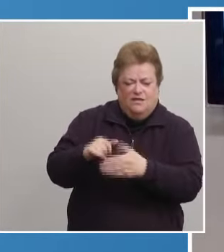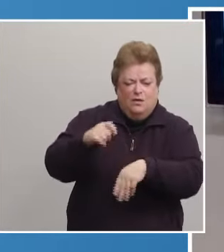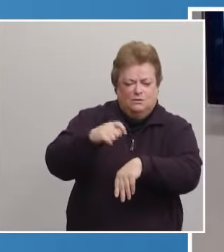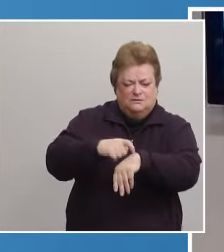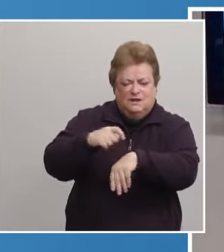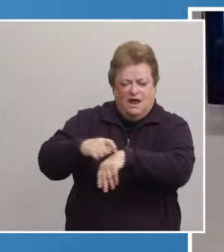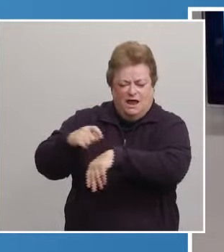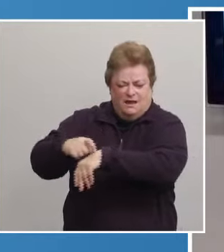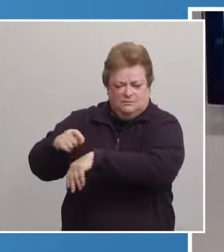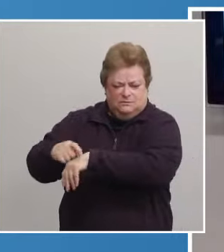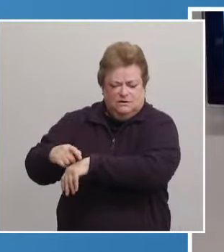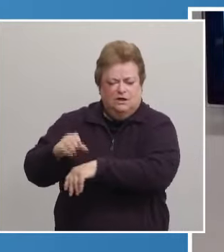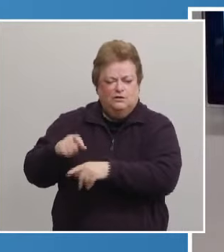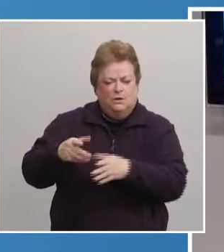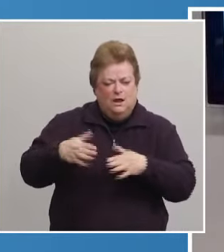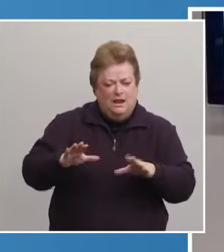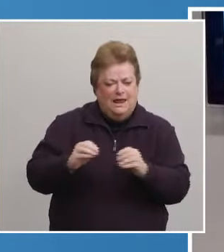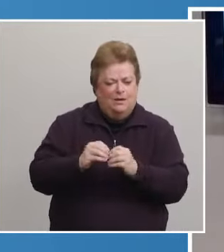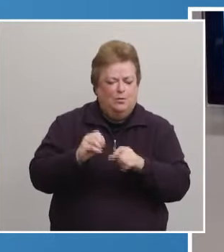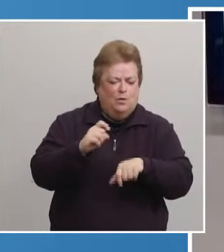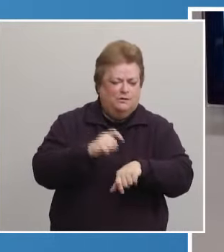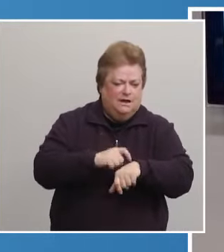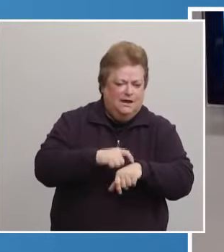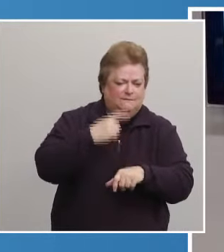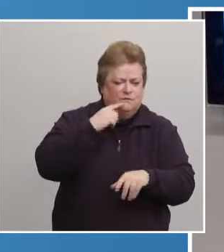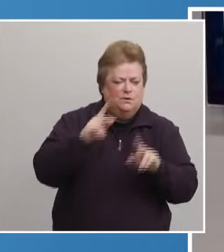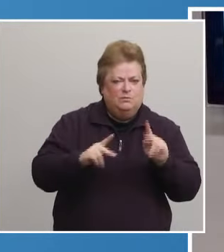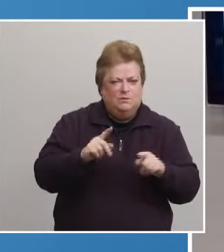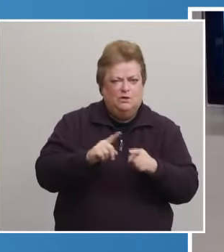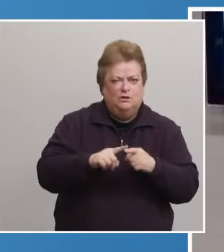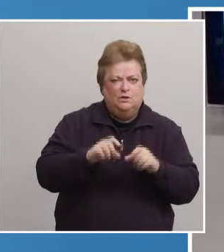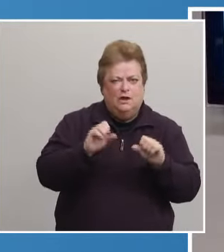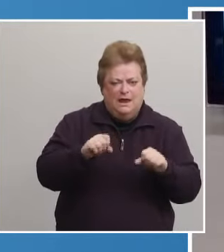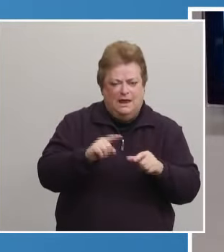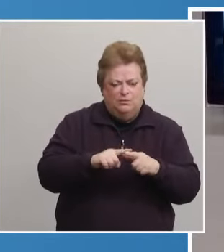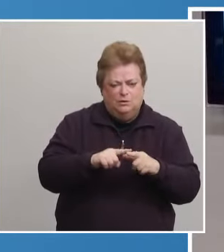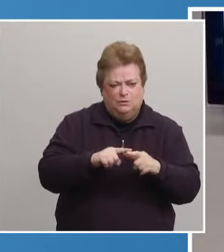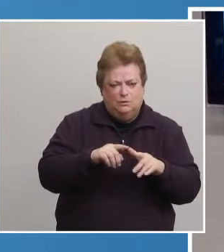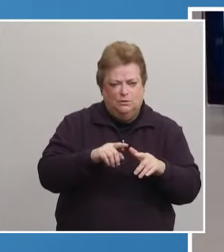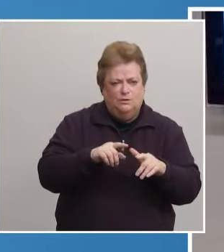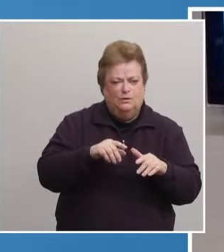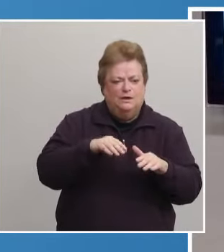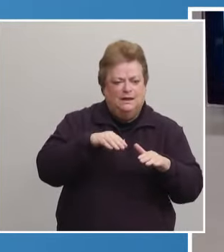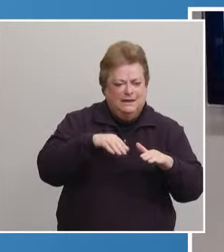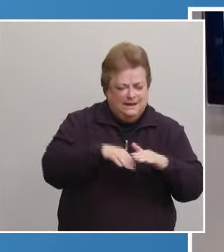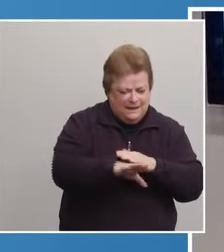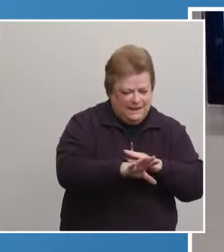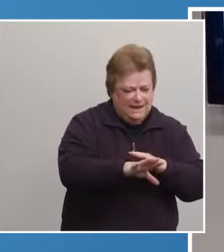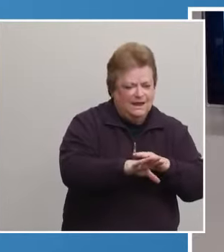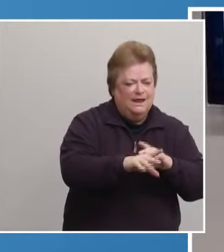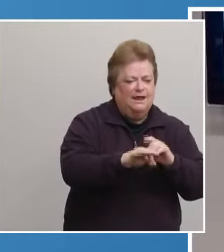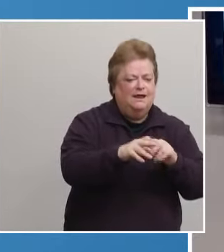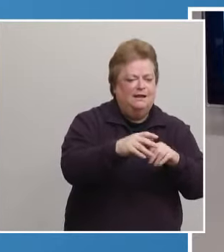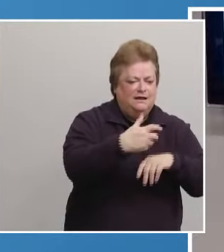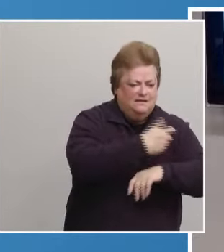out to allow more time for people to be able to enter and exit and receive the vaccine. And we'll continue